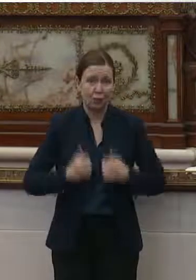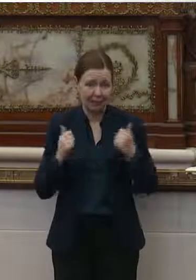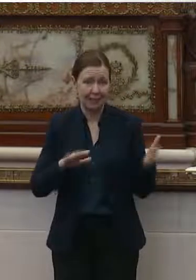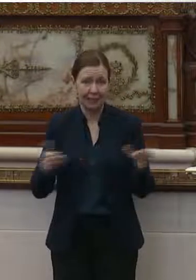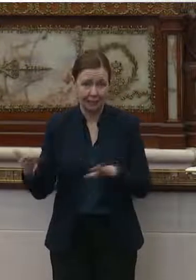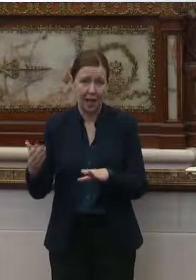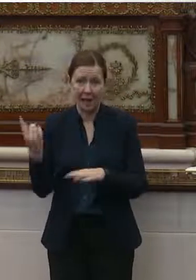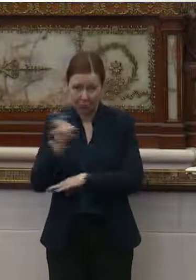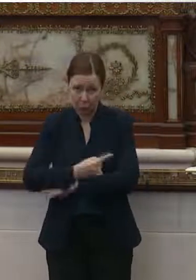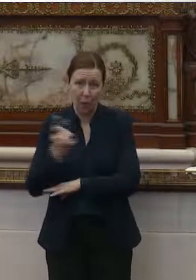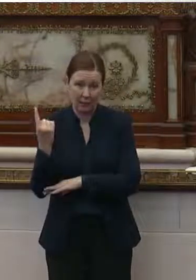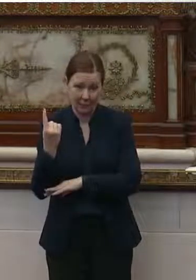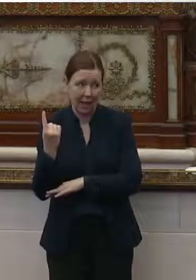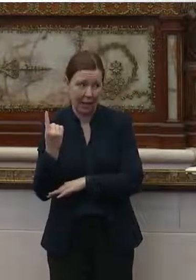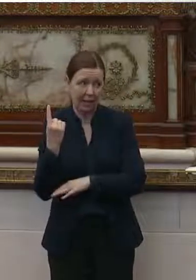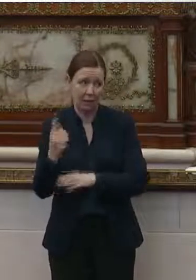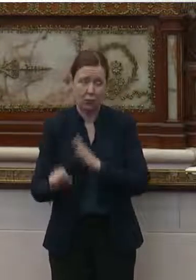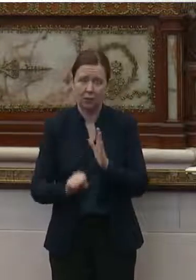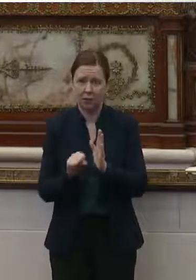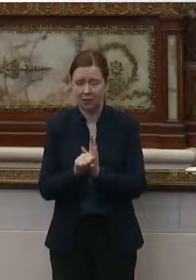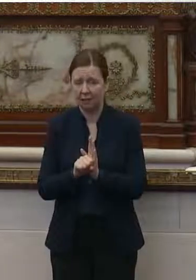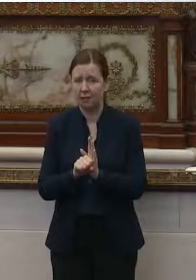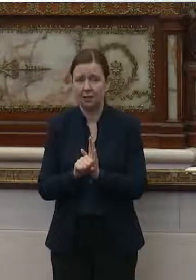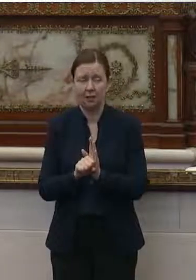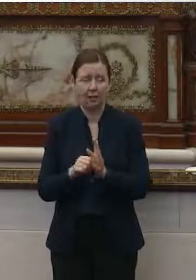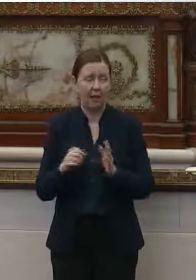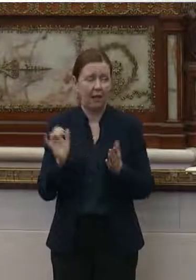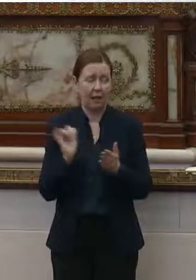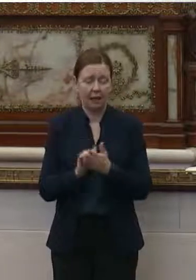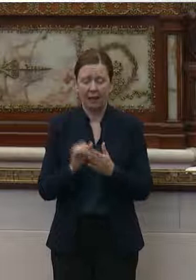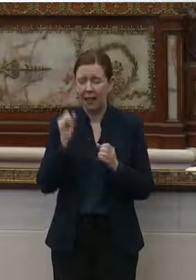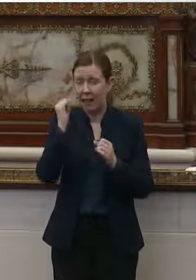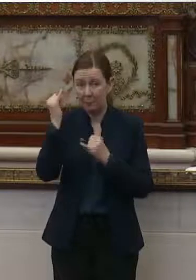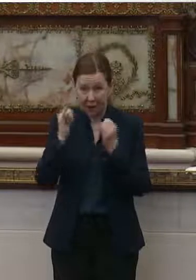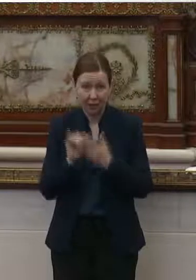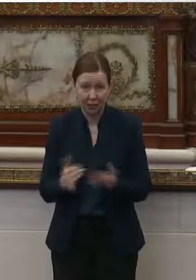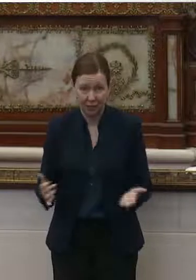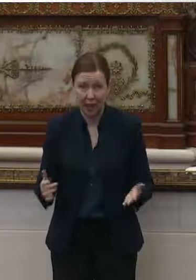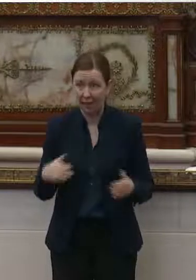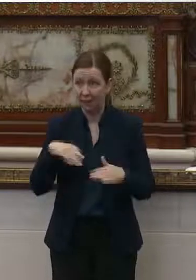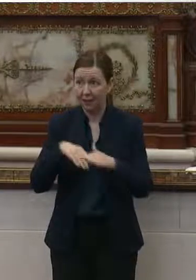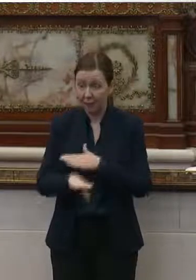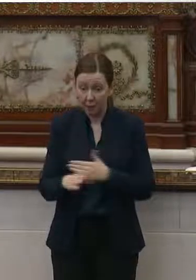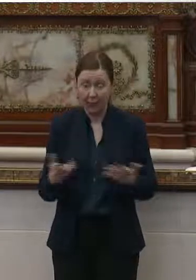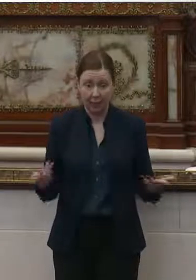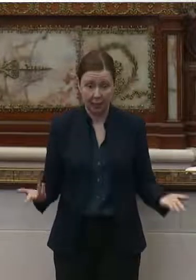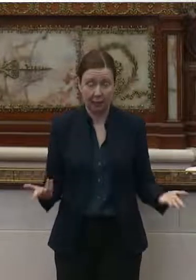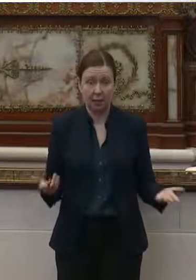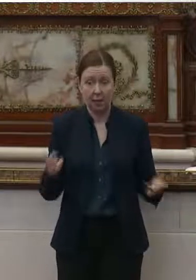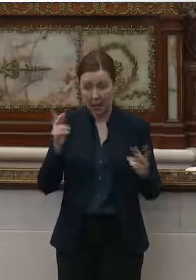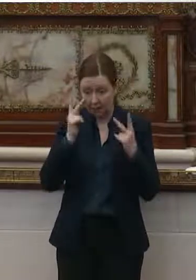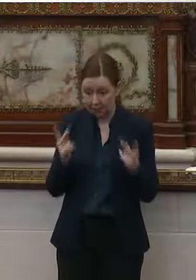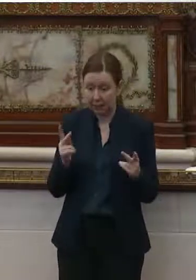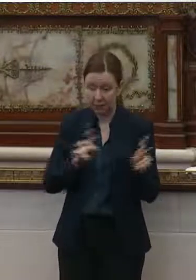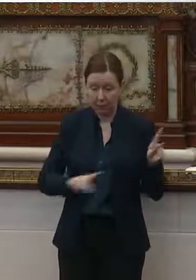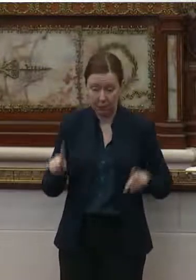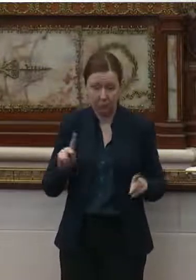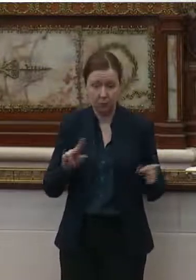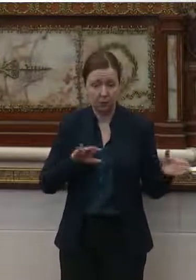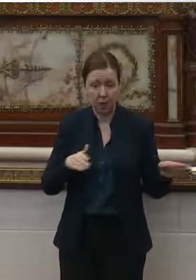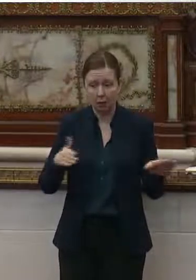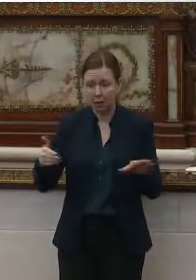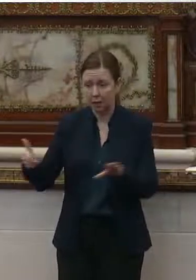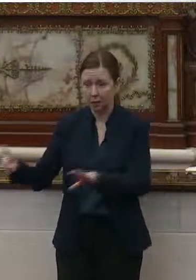in a day in one shift. Imagine that. Imagine coming in and seeing people just